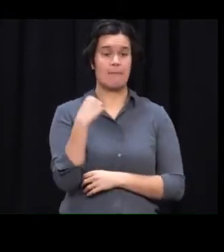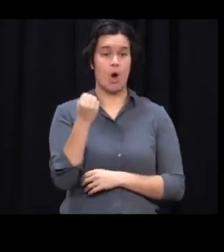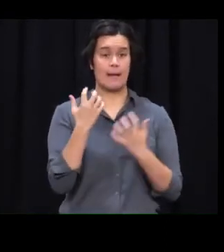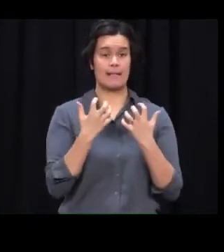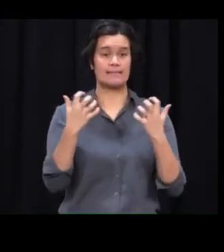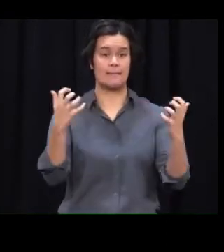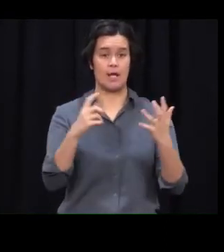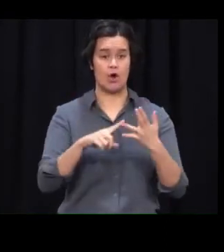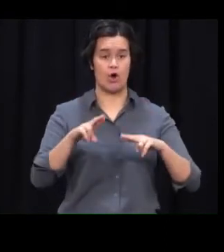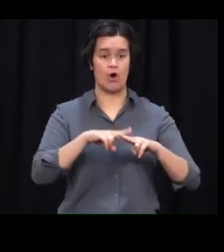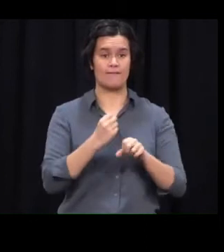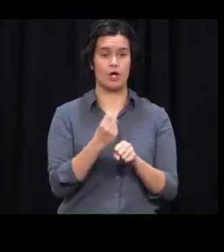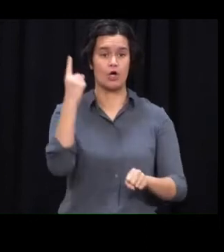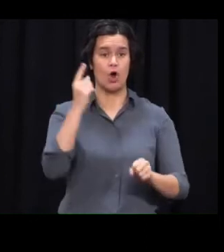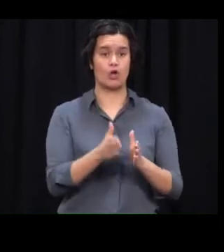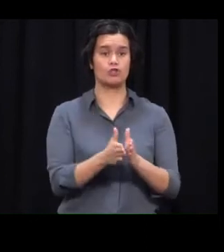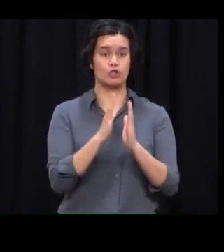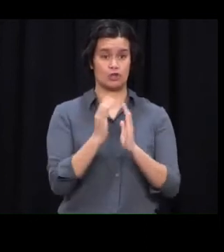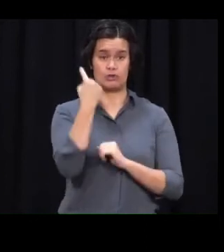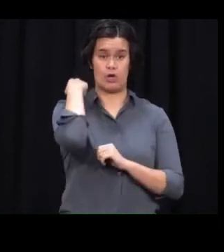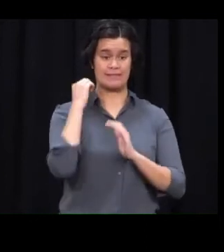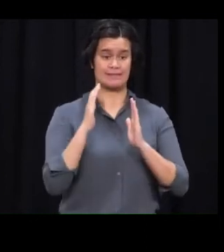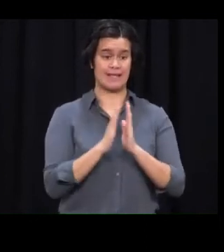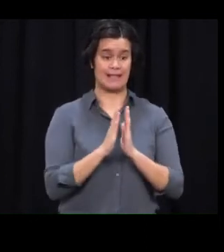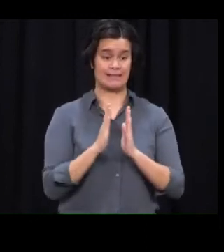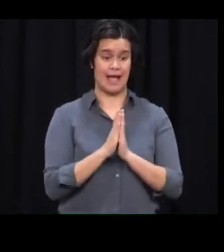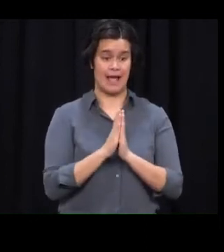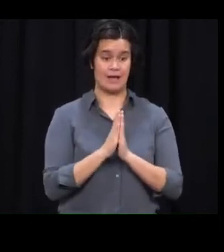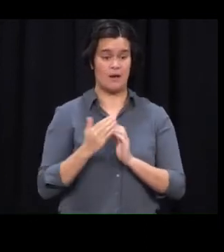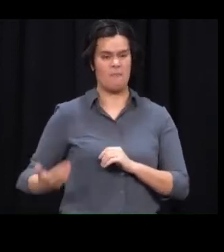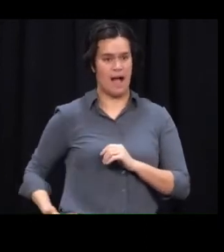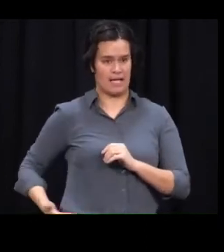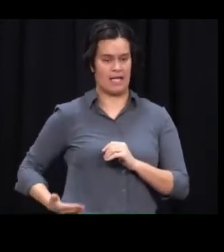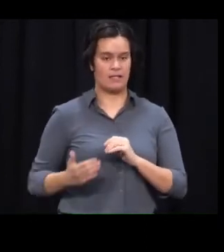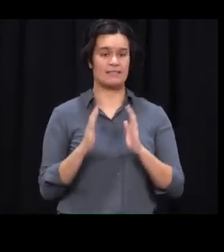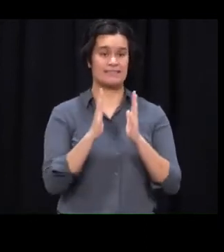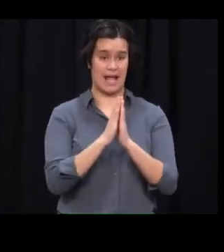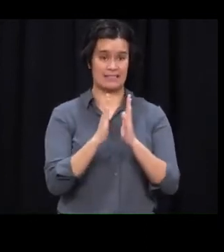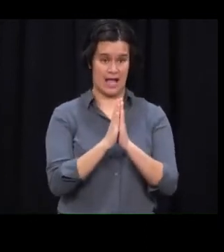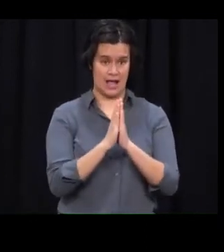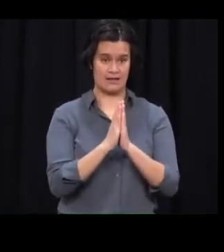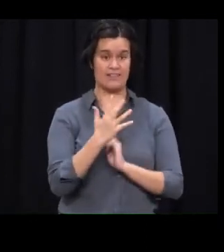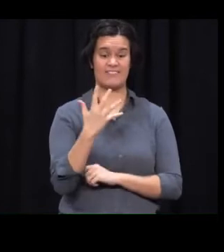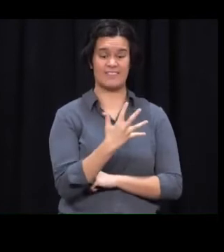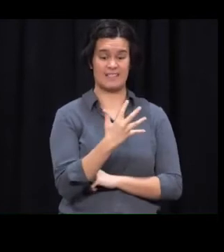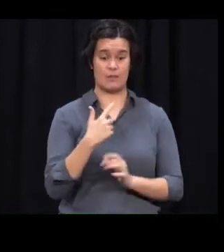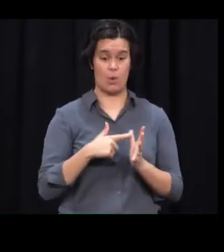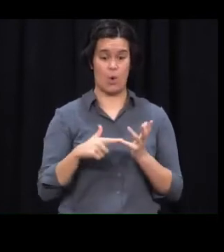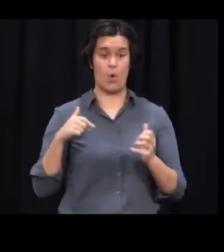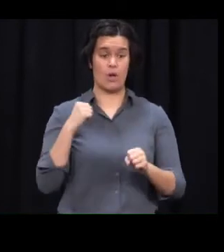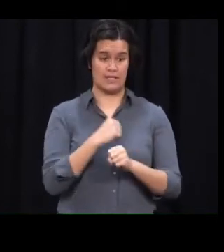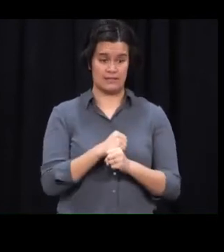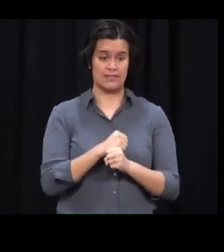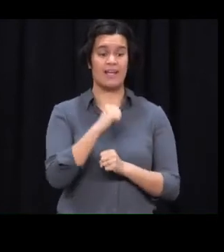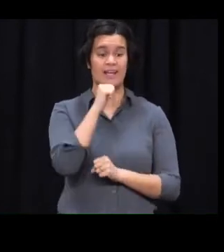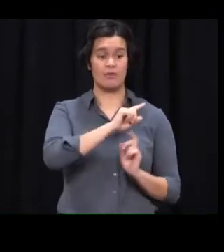So anyone at this church, between 9am and 3pm last Sunday, the 15th of August, if you haven't